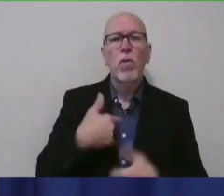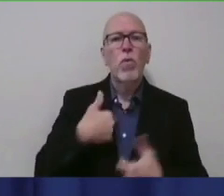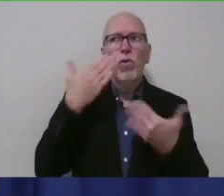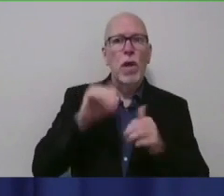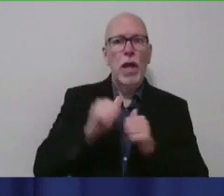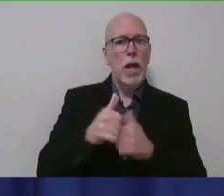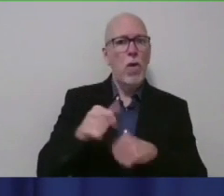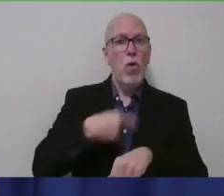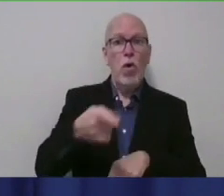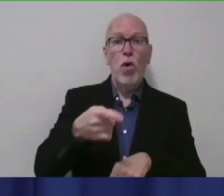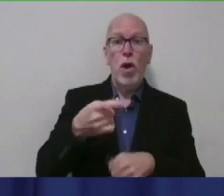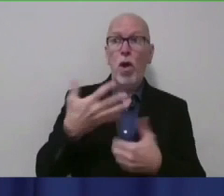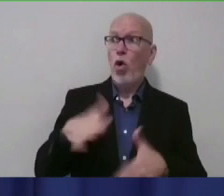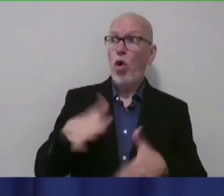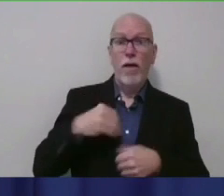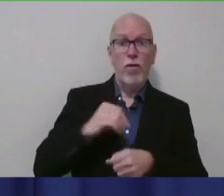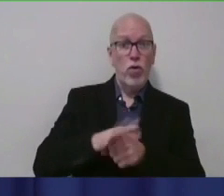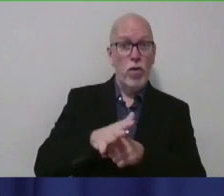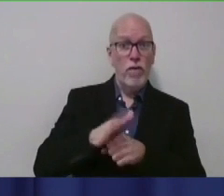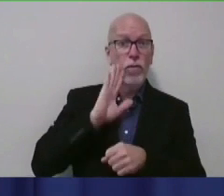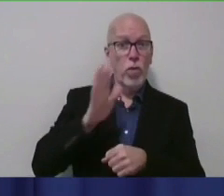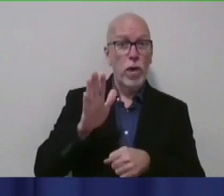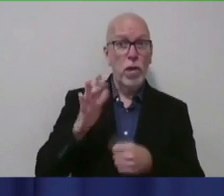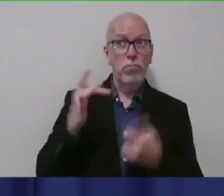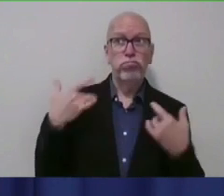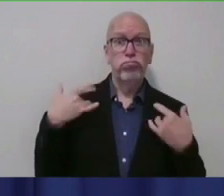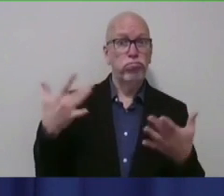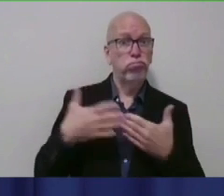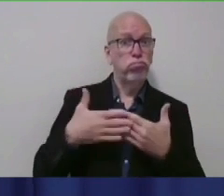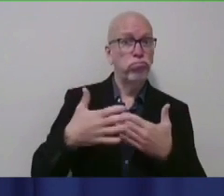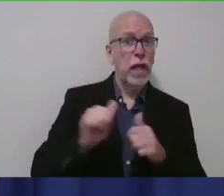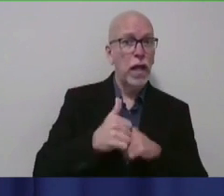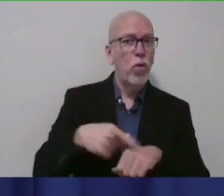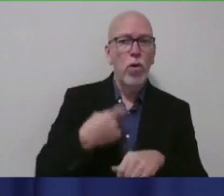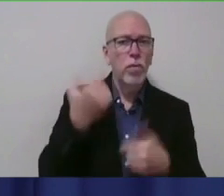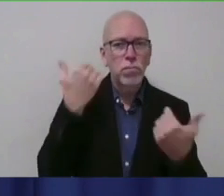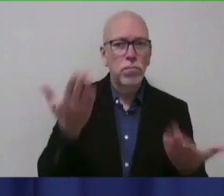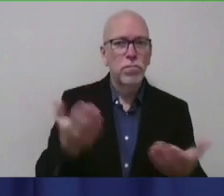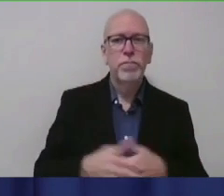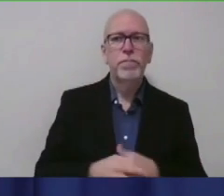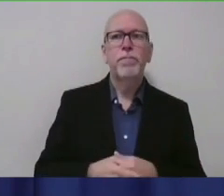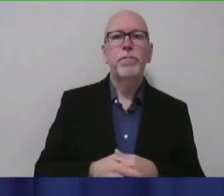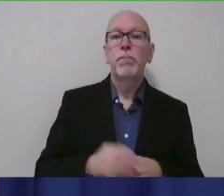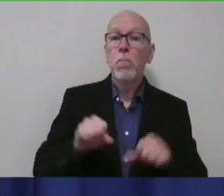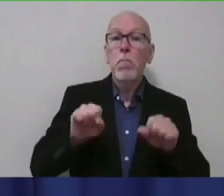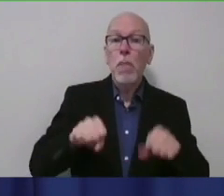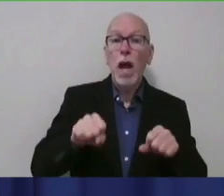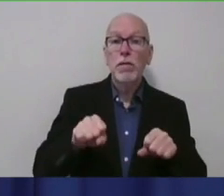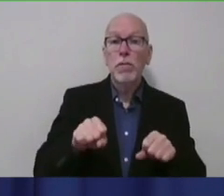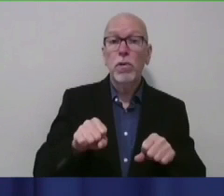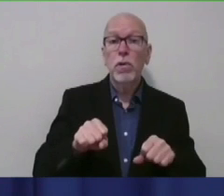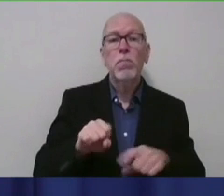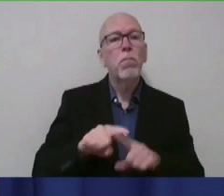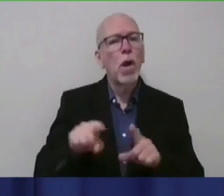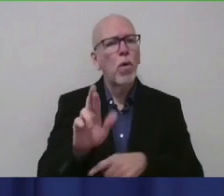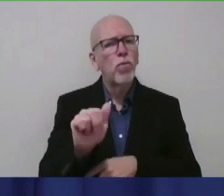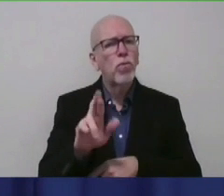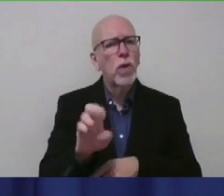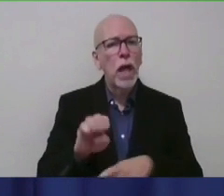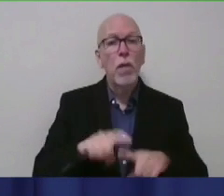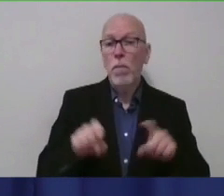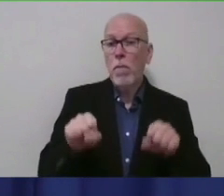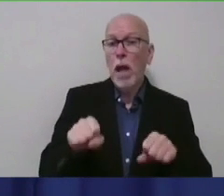are protected from getting sick again after recovering from COVID-19. It is possible, although rare, that you could be